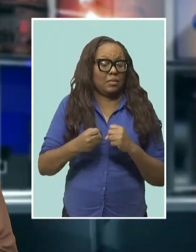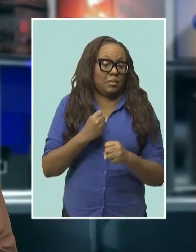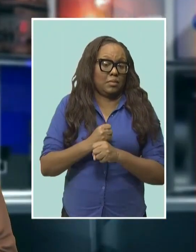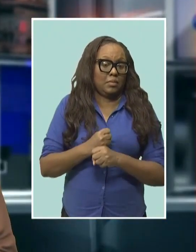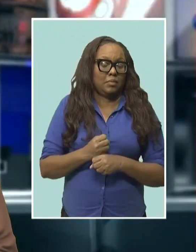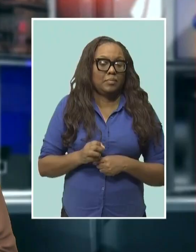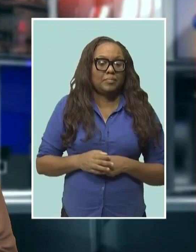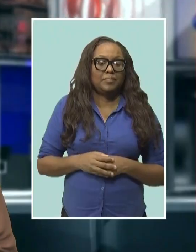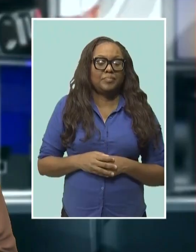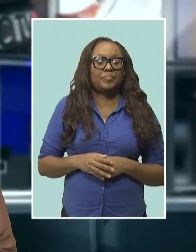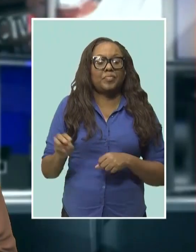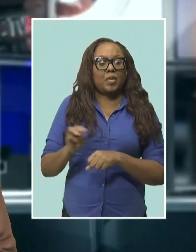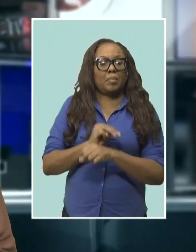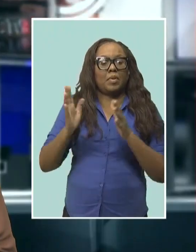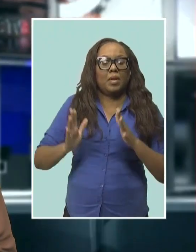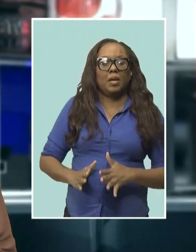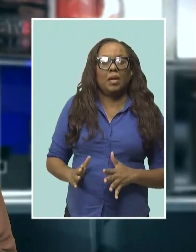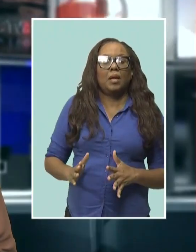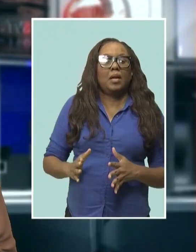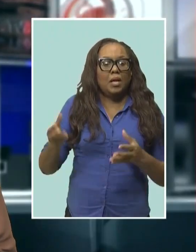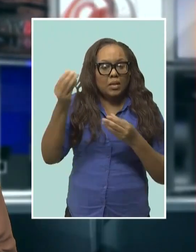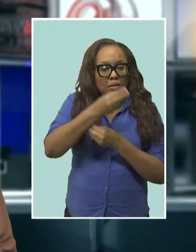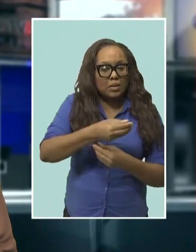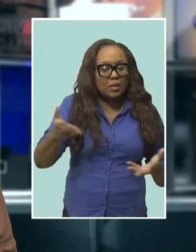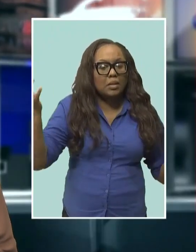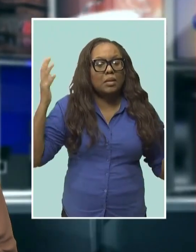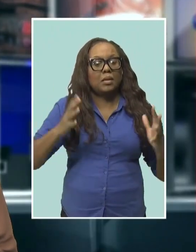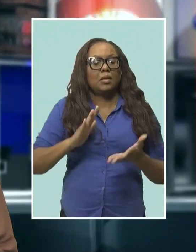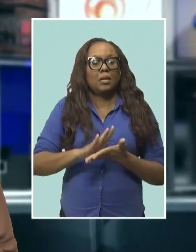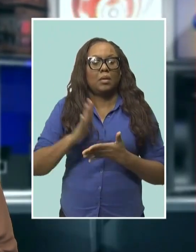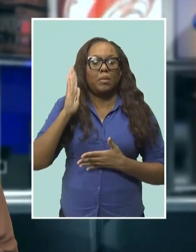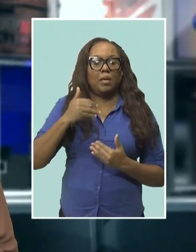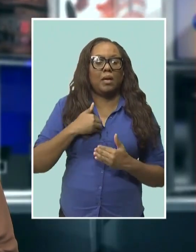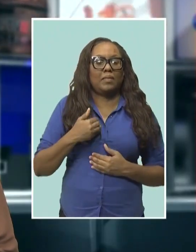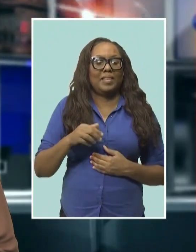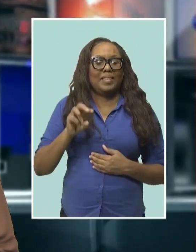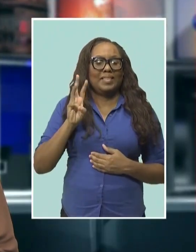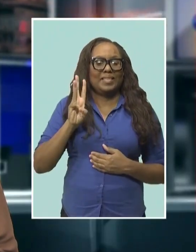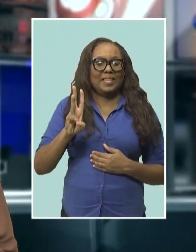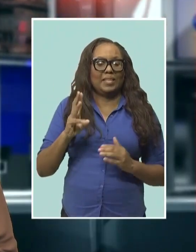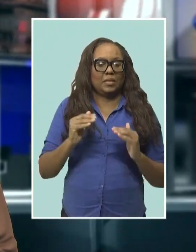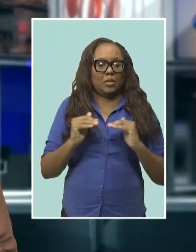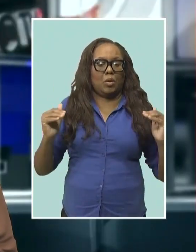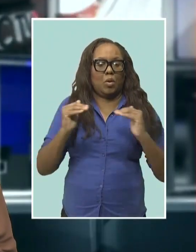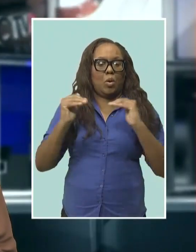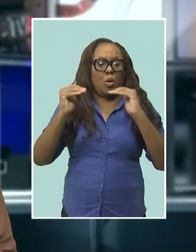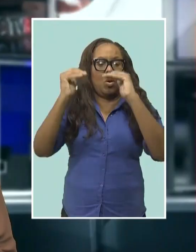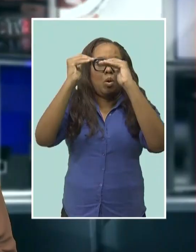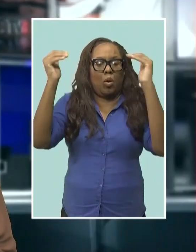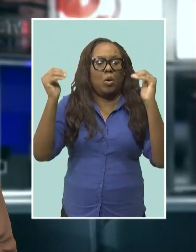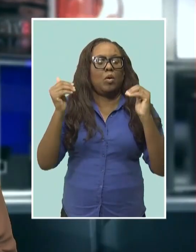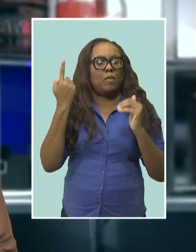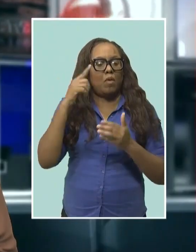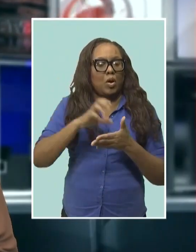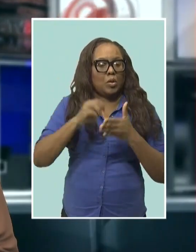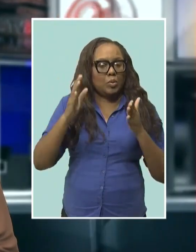Minister Sutherland further revealed the dental school will comprise a six-story student residence with several amenities.